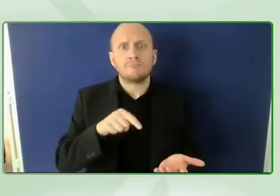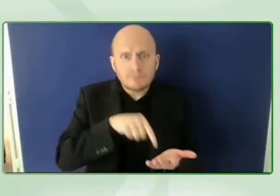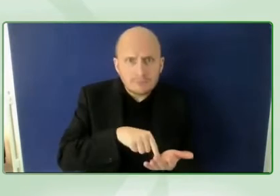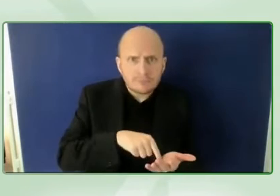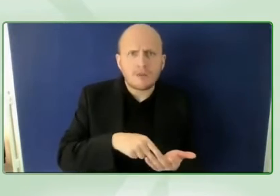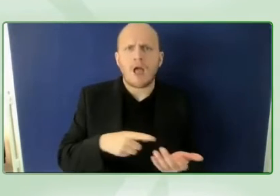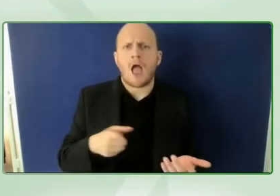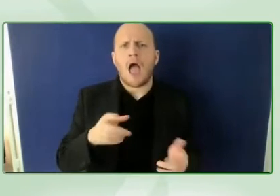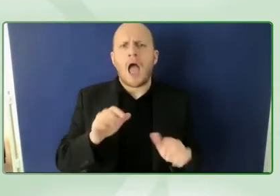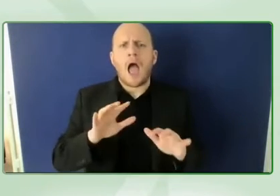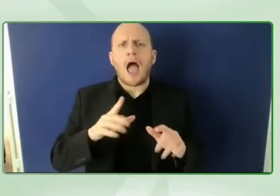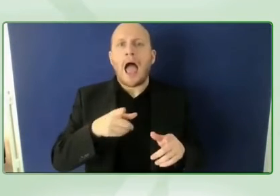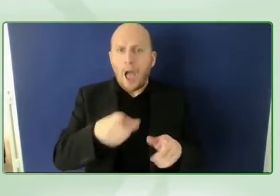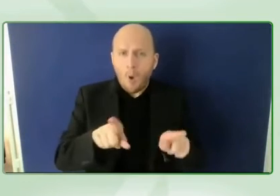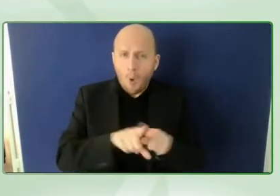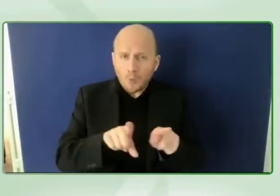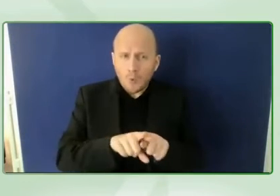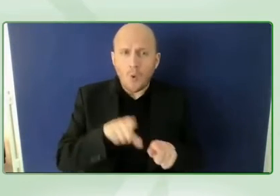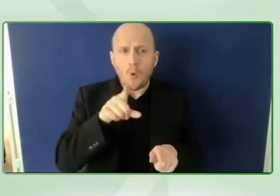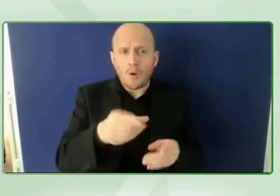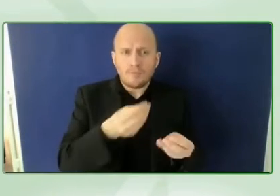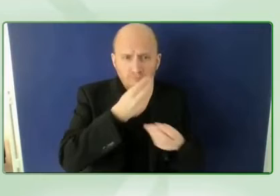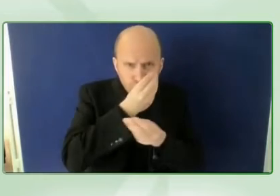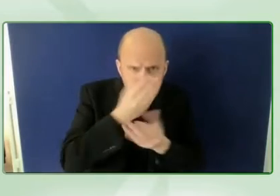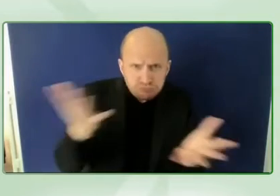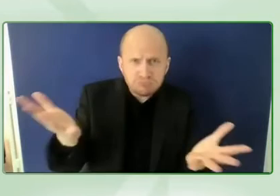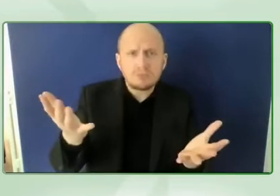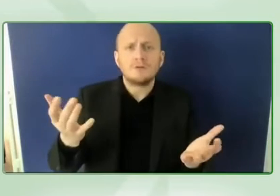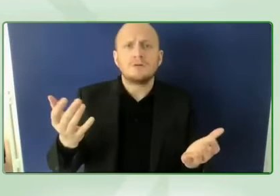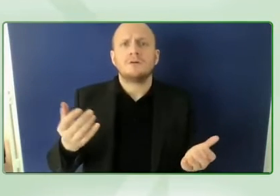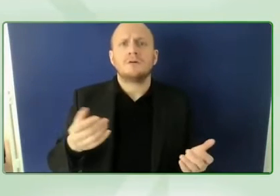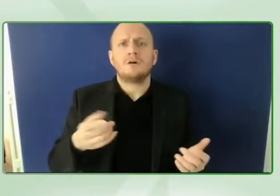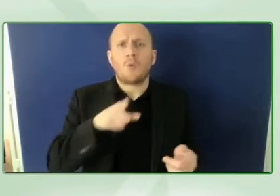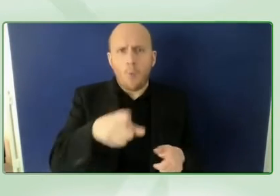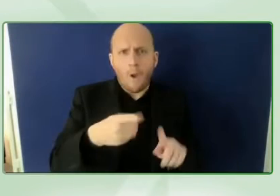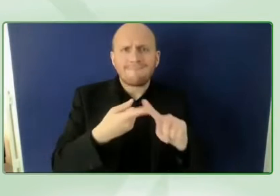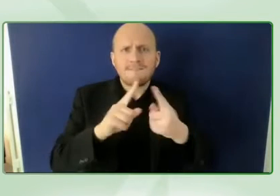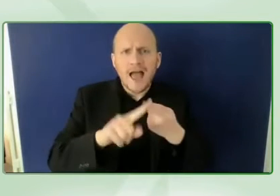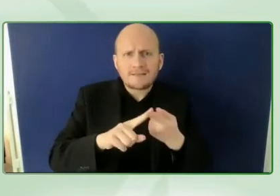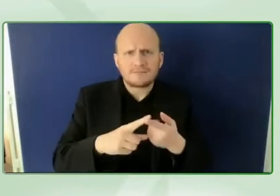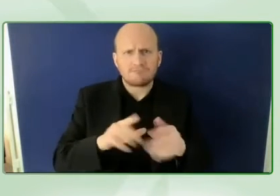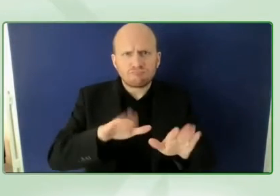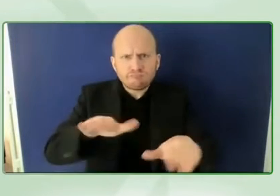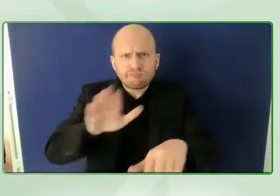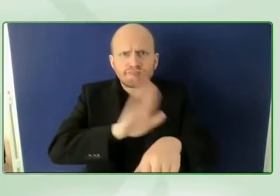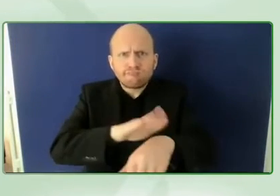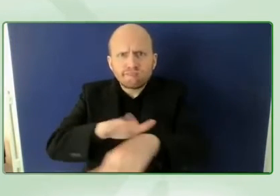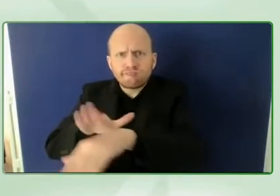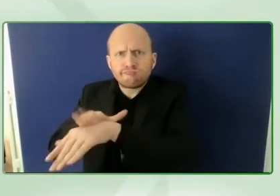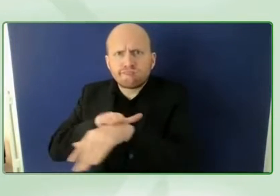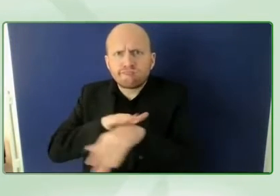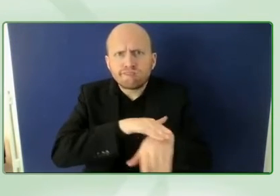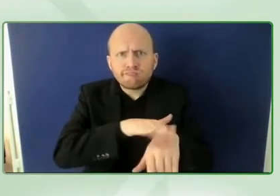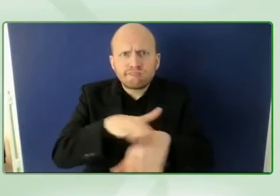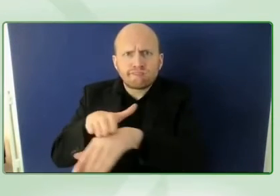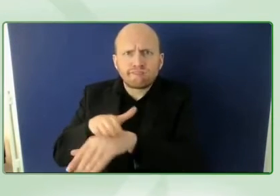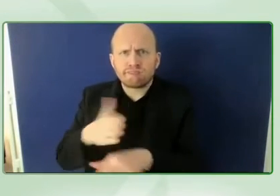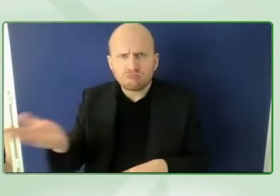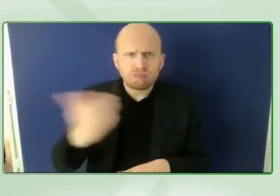be this december when we launched the platform and try engage anyone you know in the campaign because